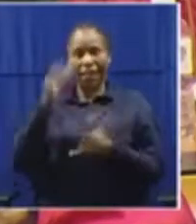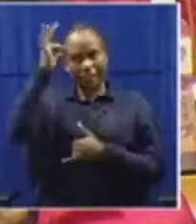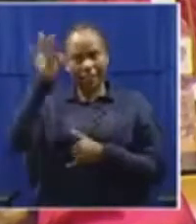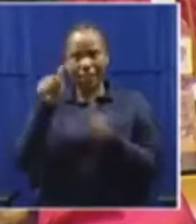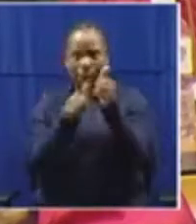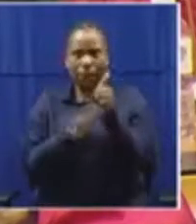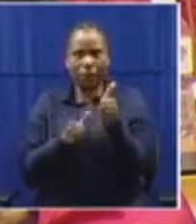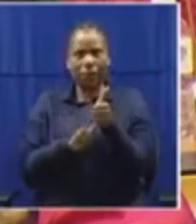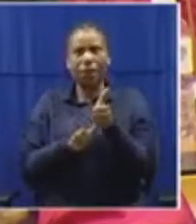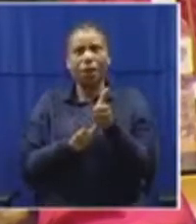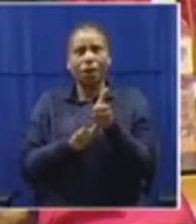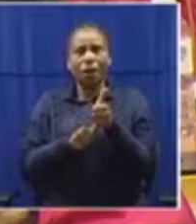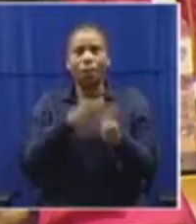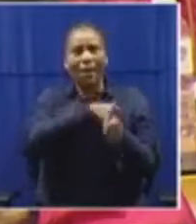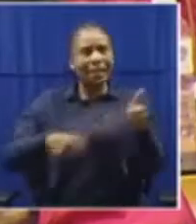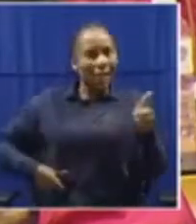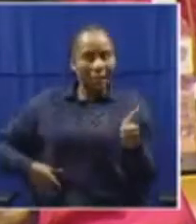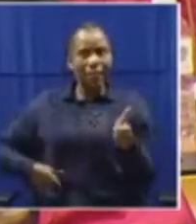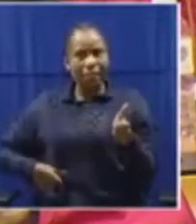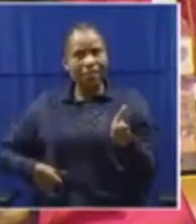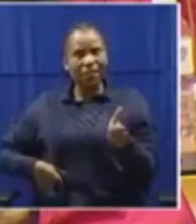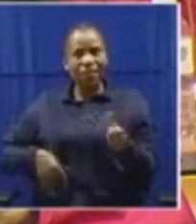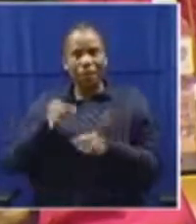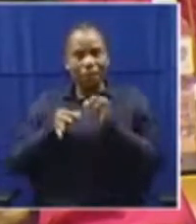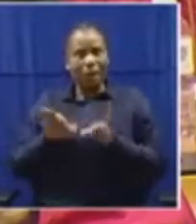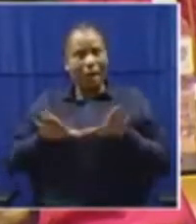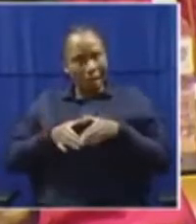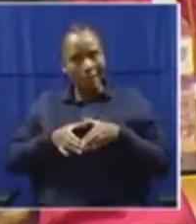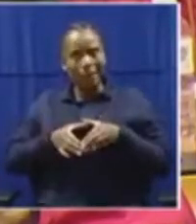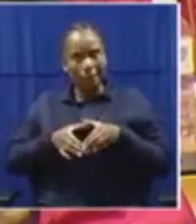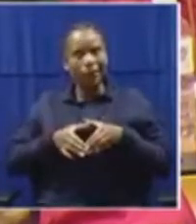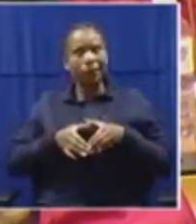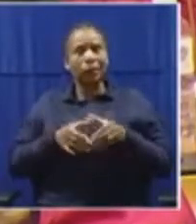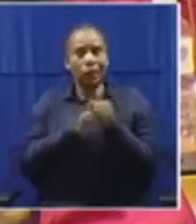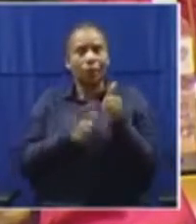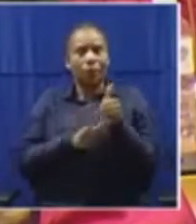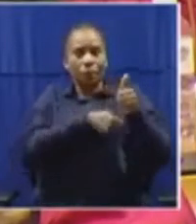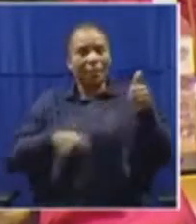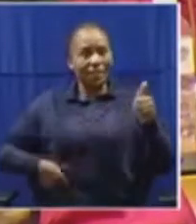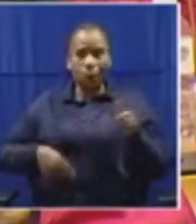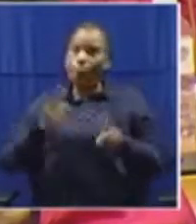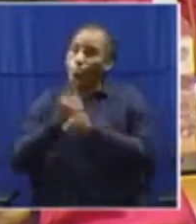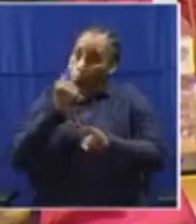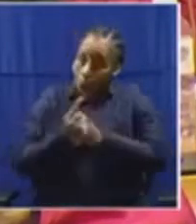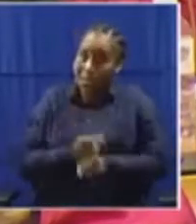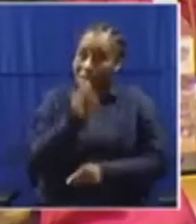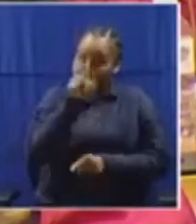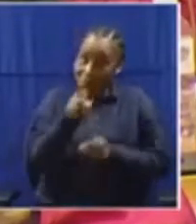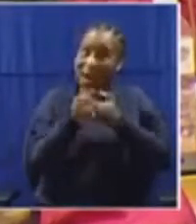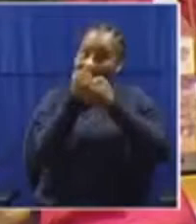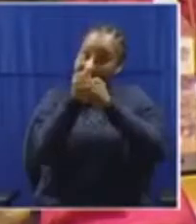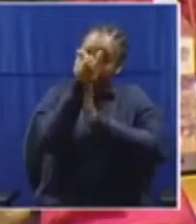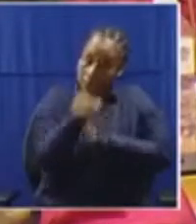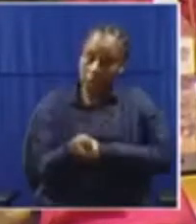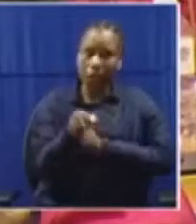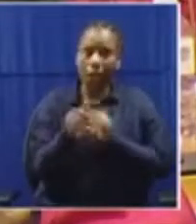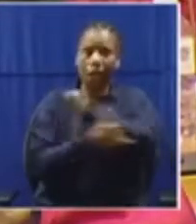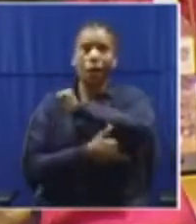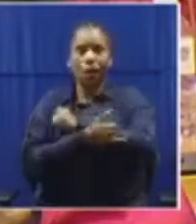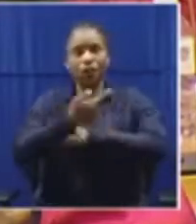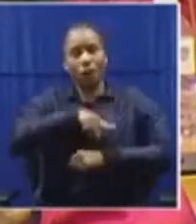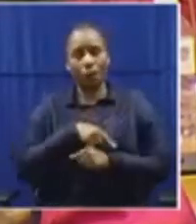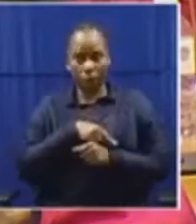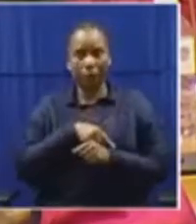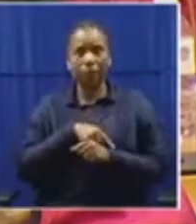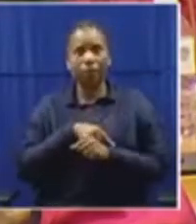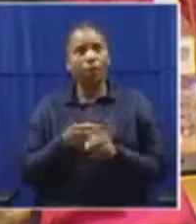party deputy president. At all material times, you are the leader of our country. And the sooner